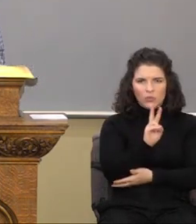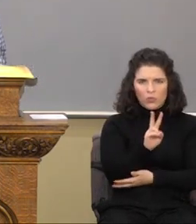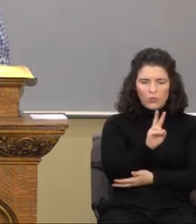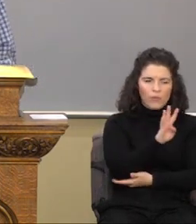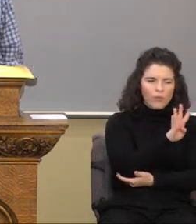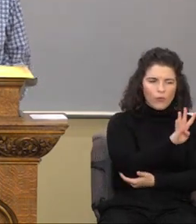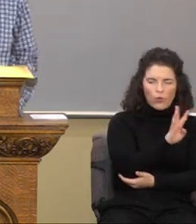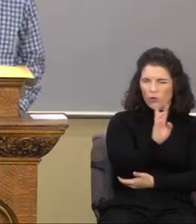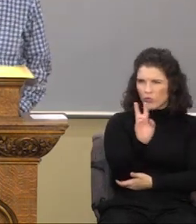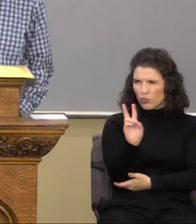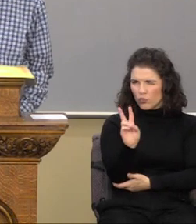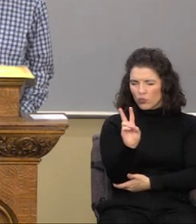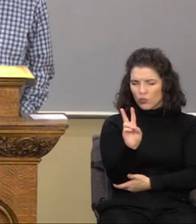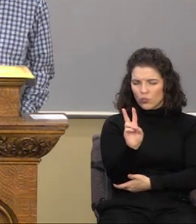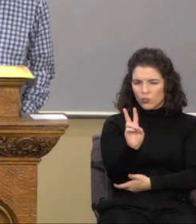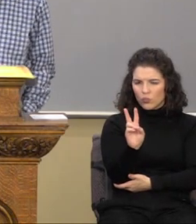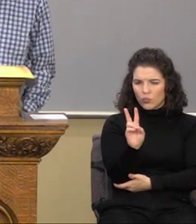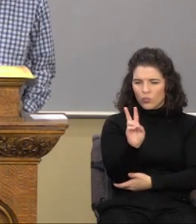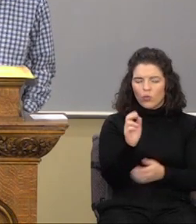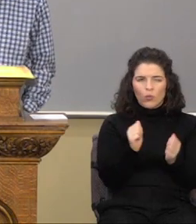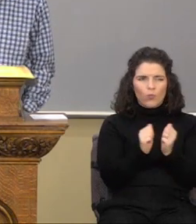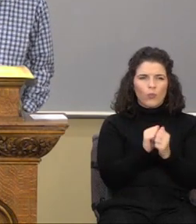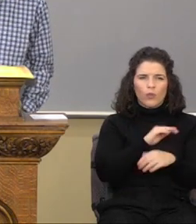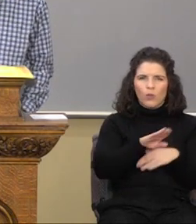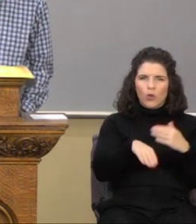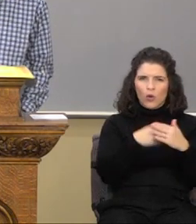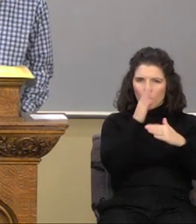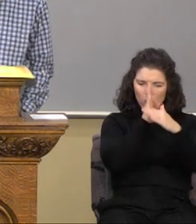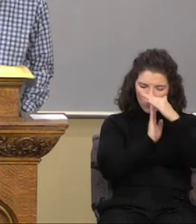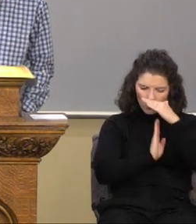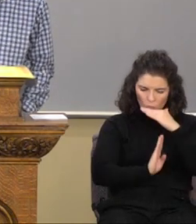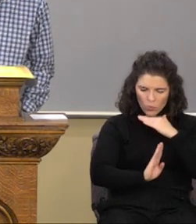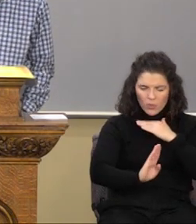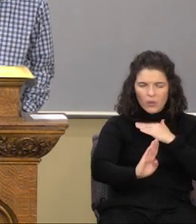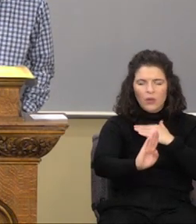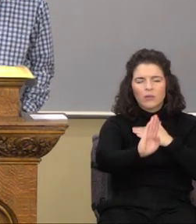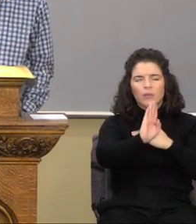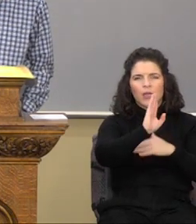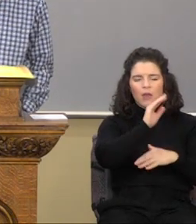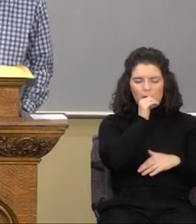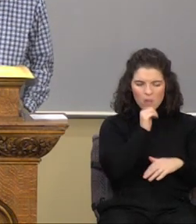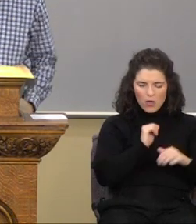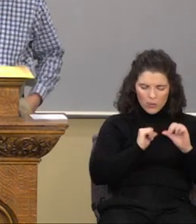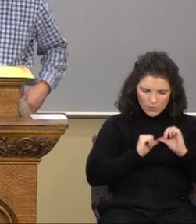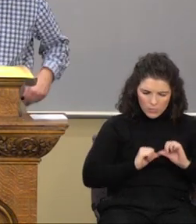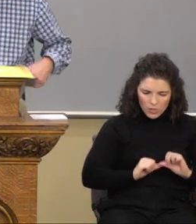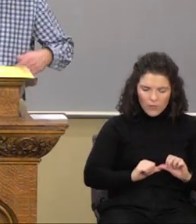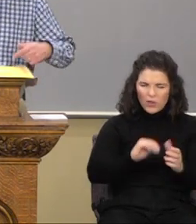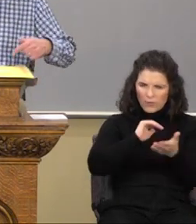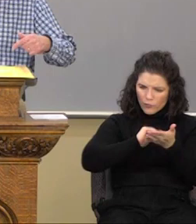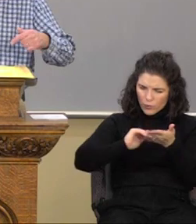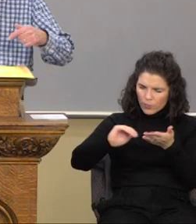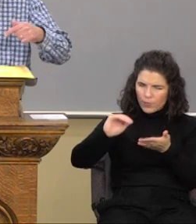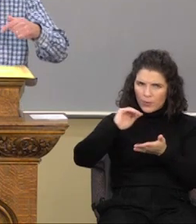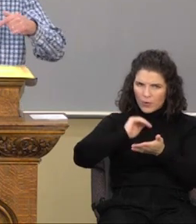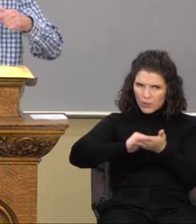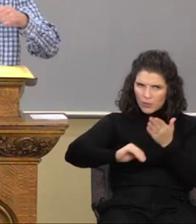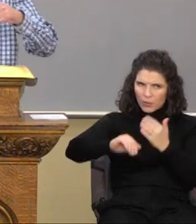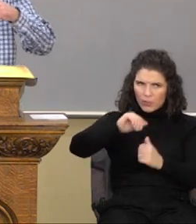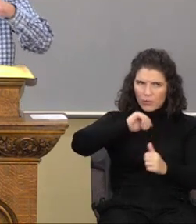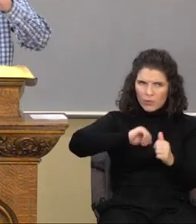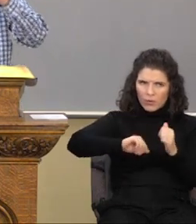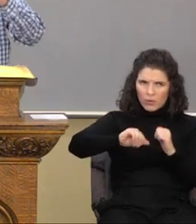Ephesians chapter four, verse two. With all lowliness and meekness, with all longsuffering, forbearing one another,